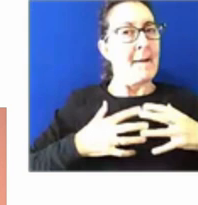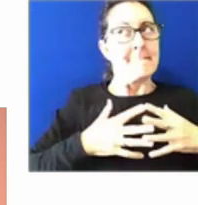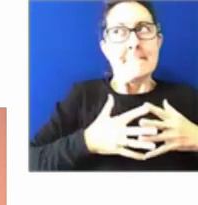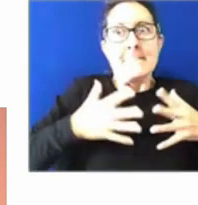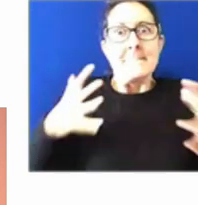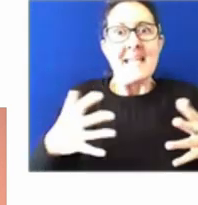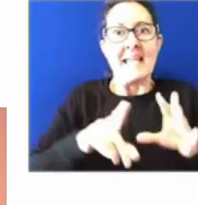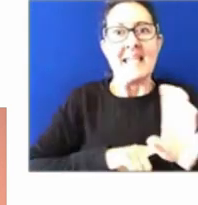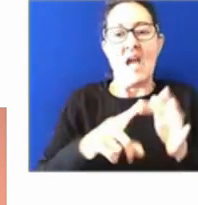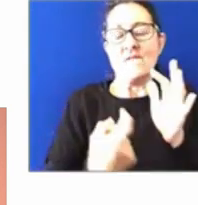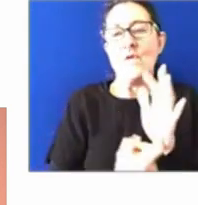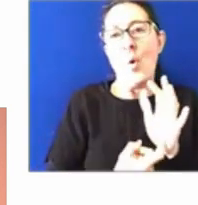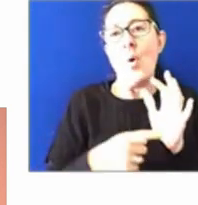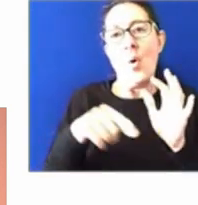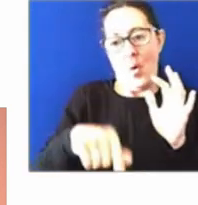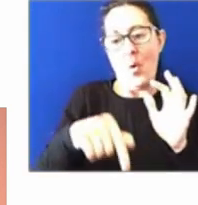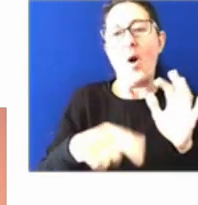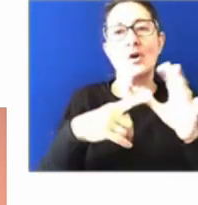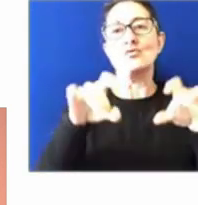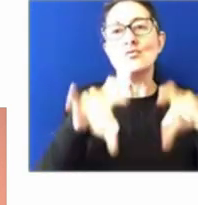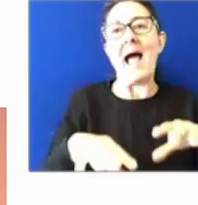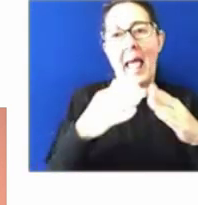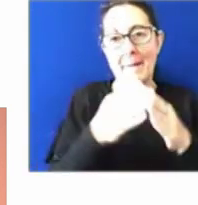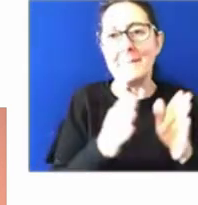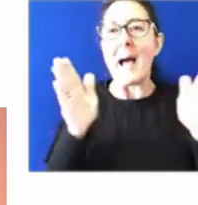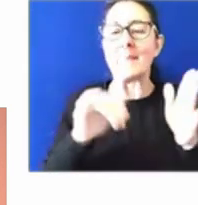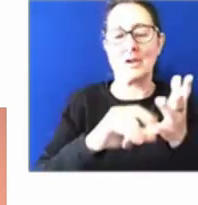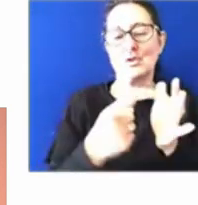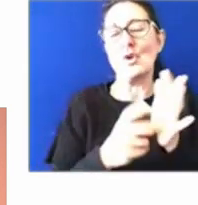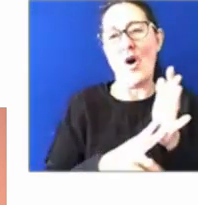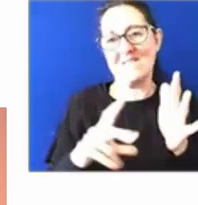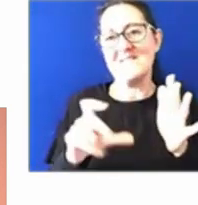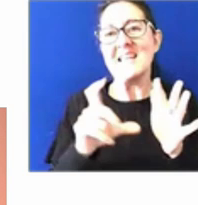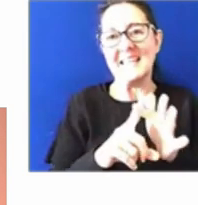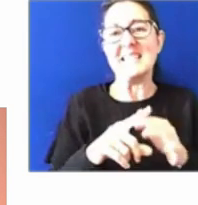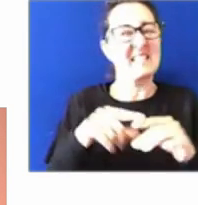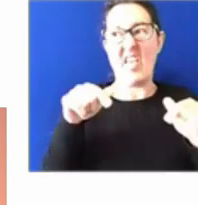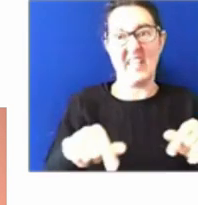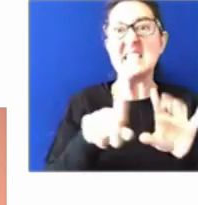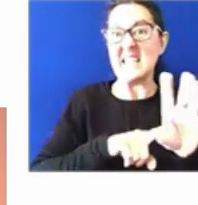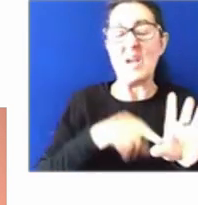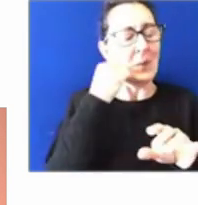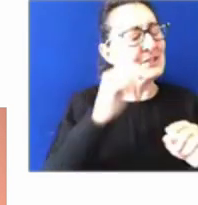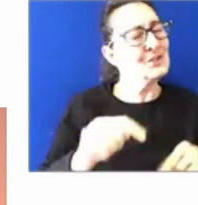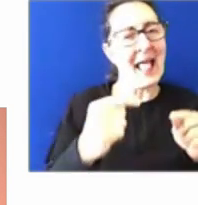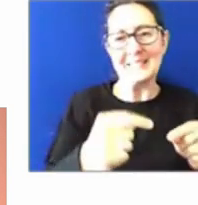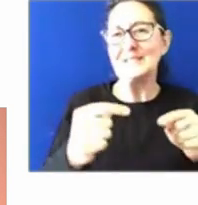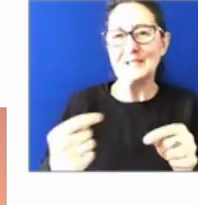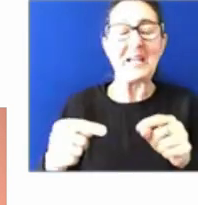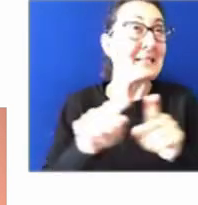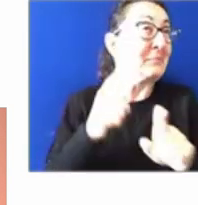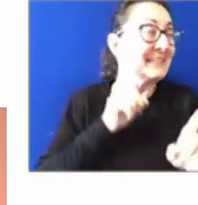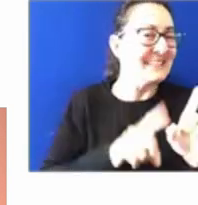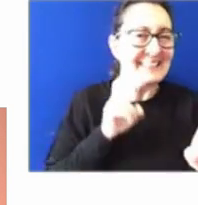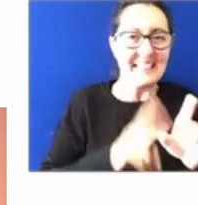anytime soon. So I challenge you all not only to continue to do the incredible work that